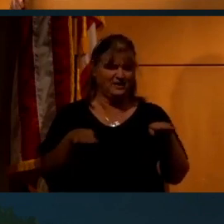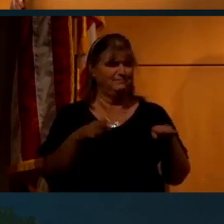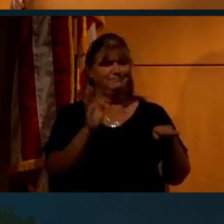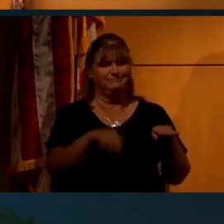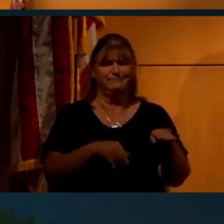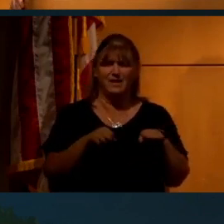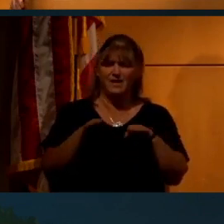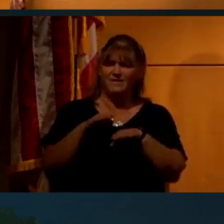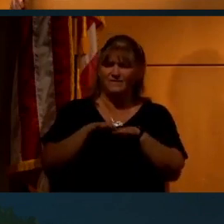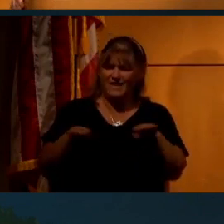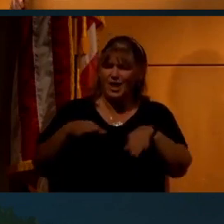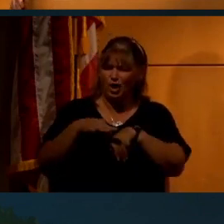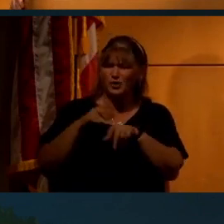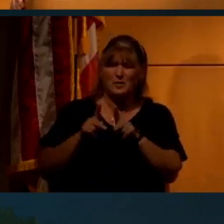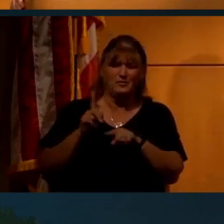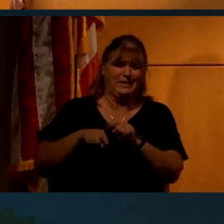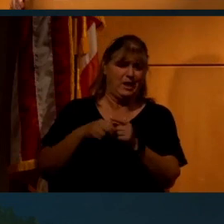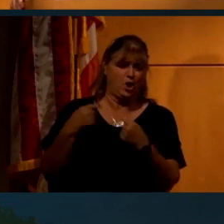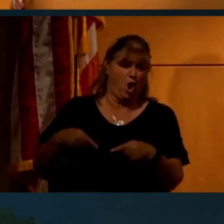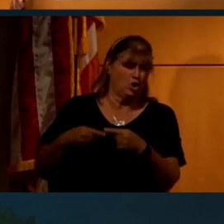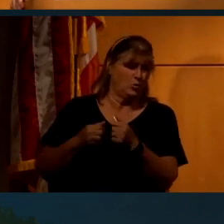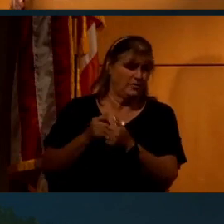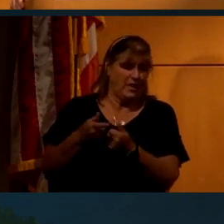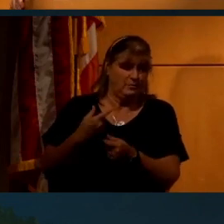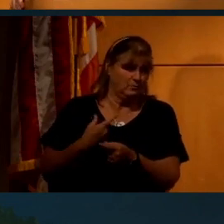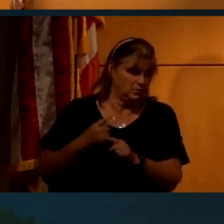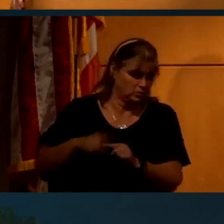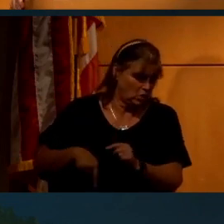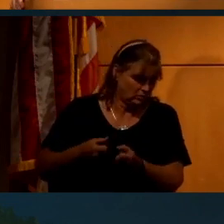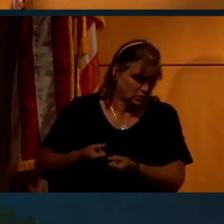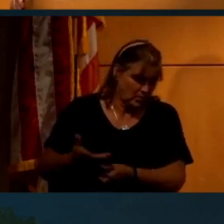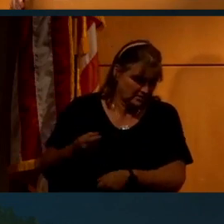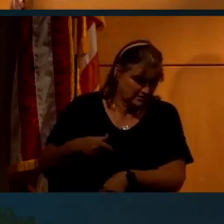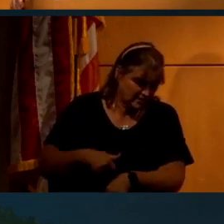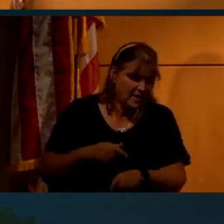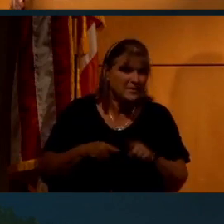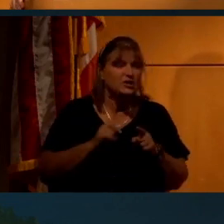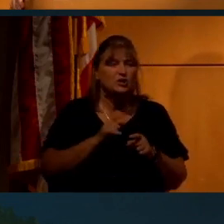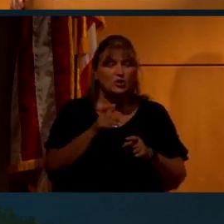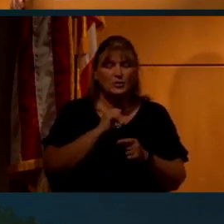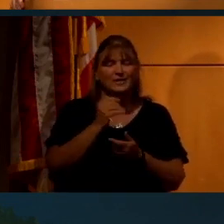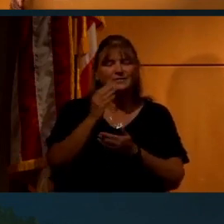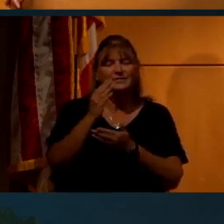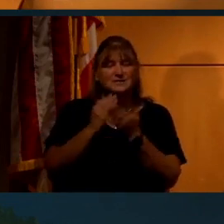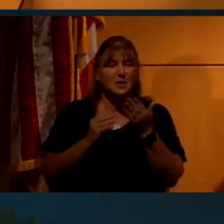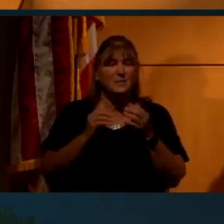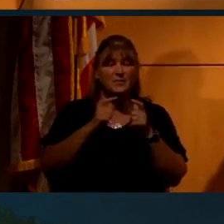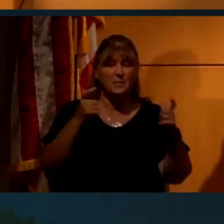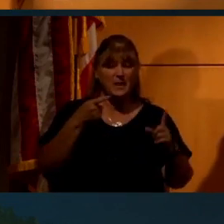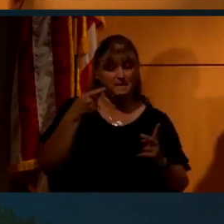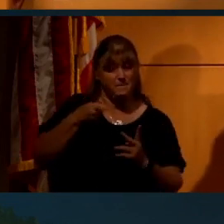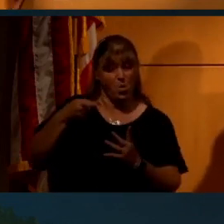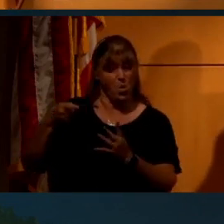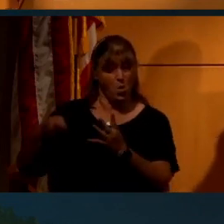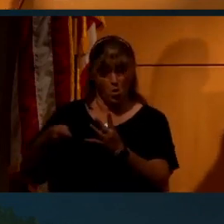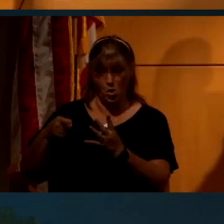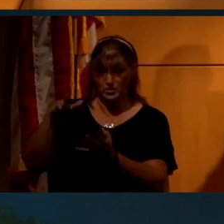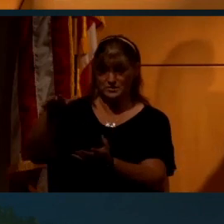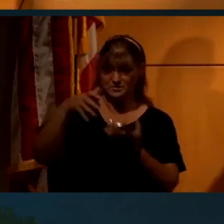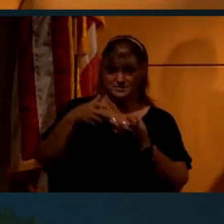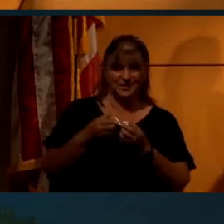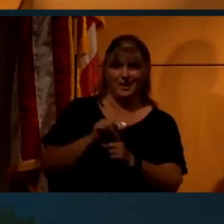earth people? And it's like, well, I don't because that's kind of a waste of time. But you can take some of the big points that they make,